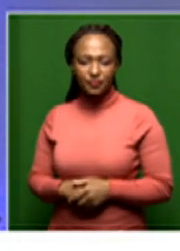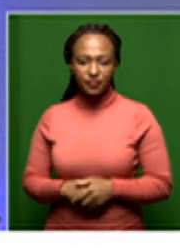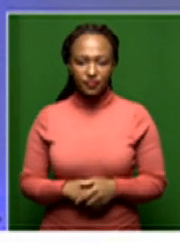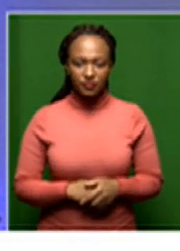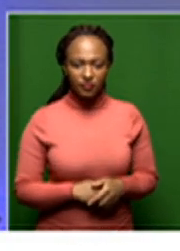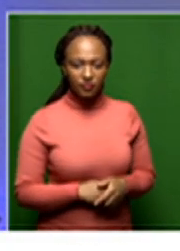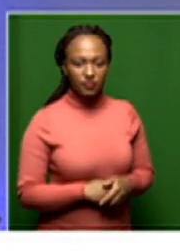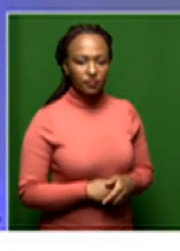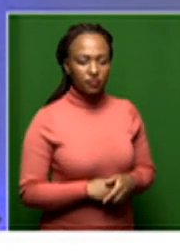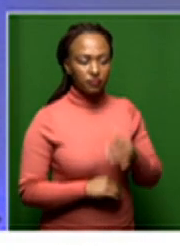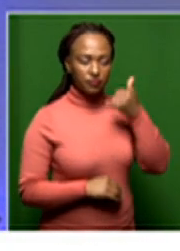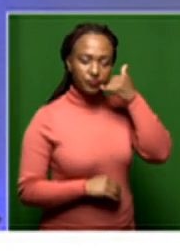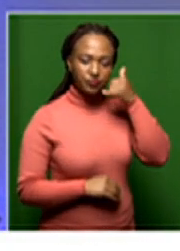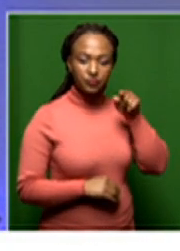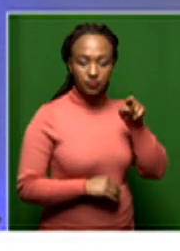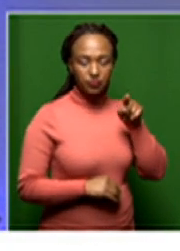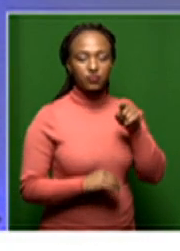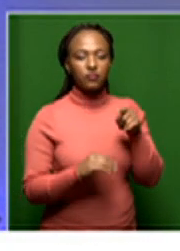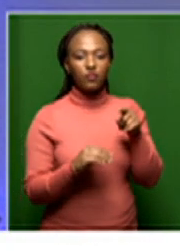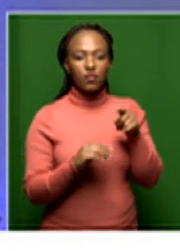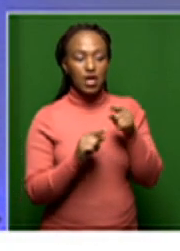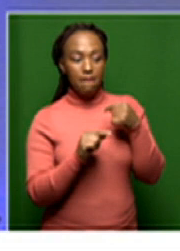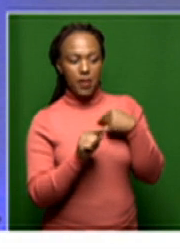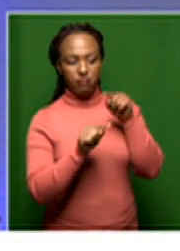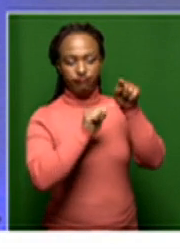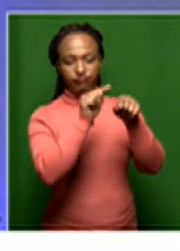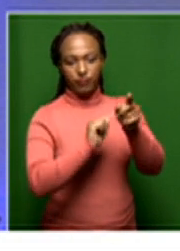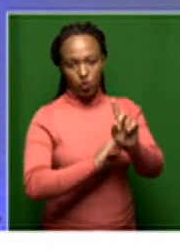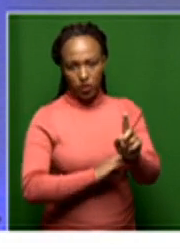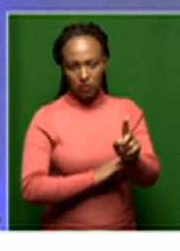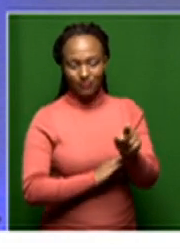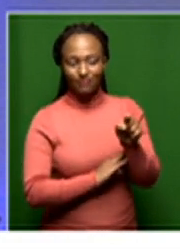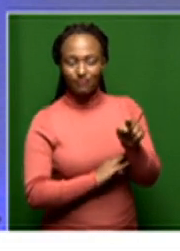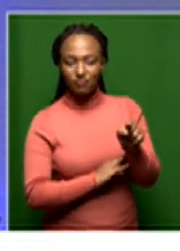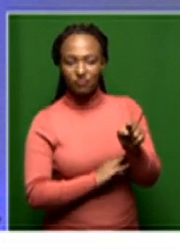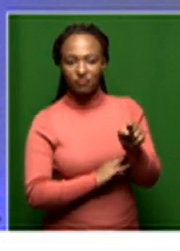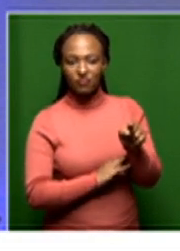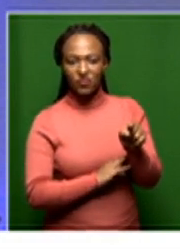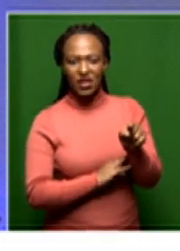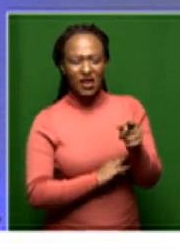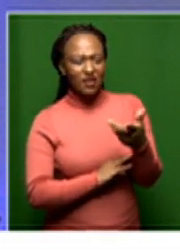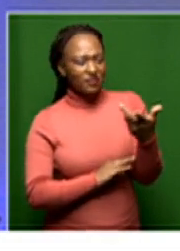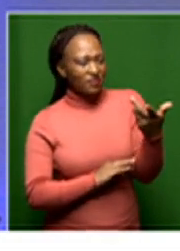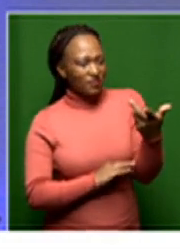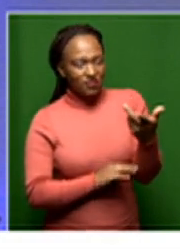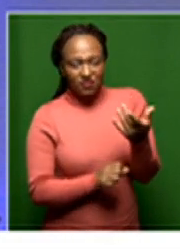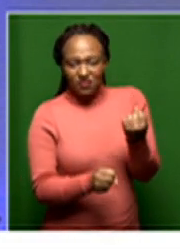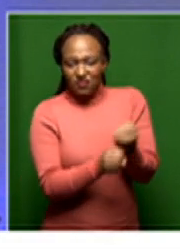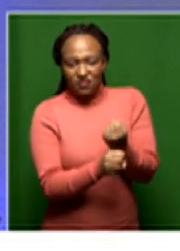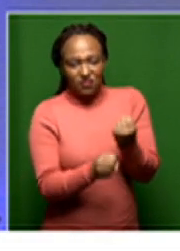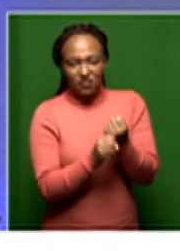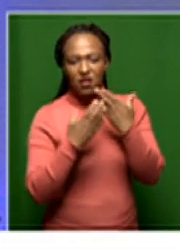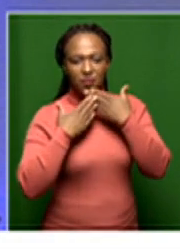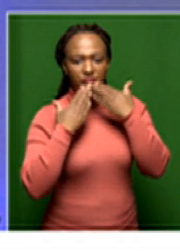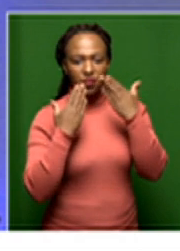has been that this appears to be a thoughtless exercise. The reason why